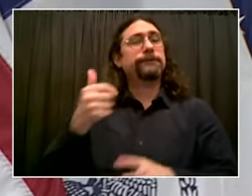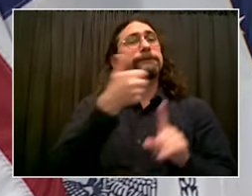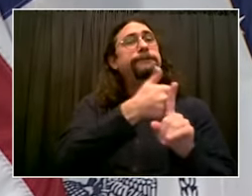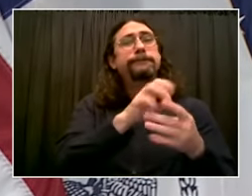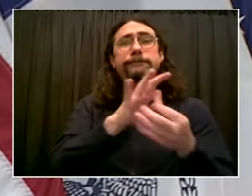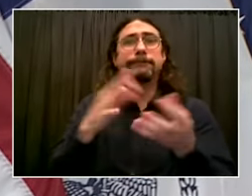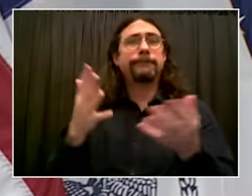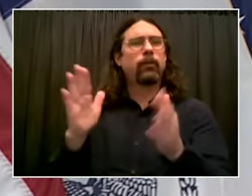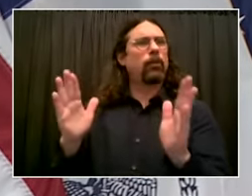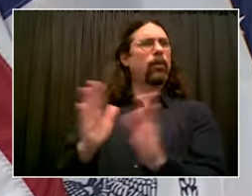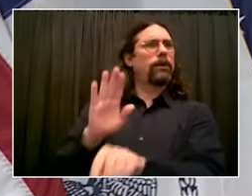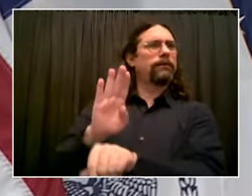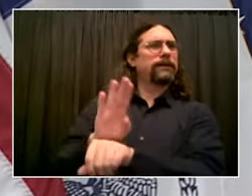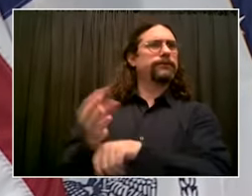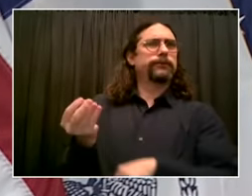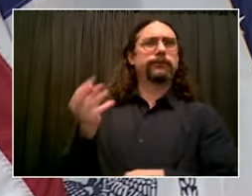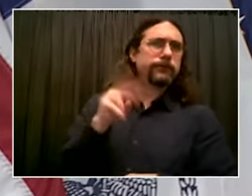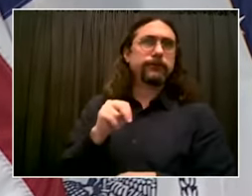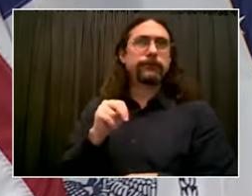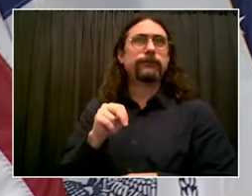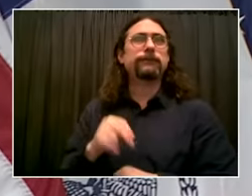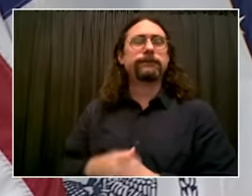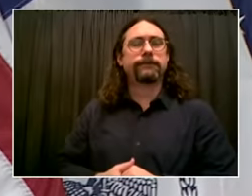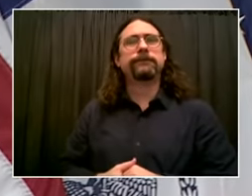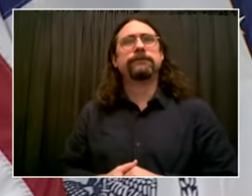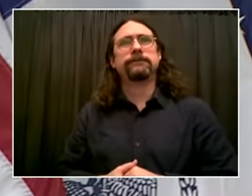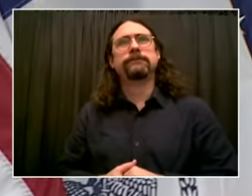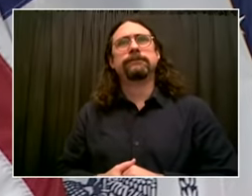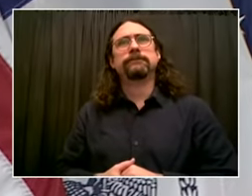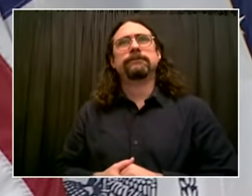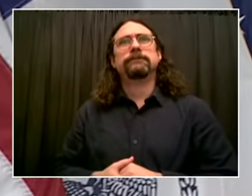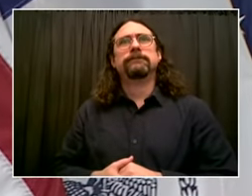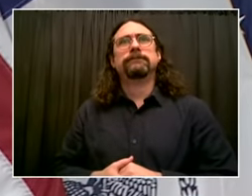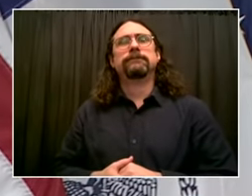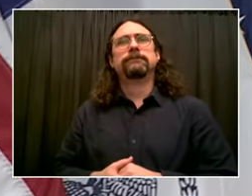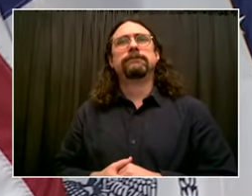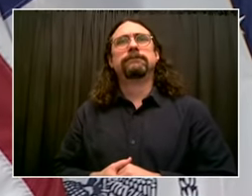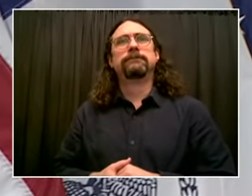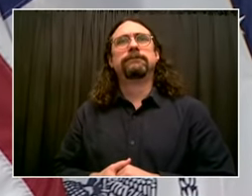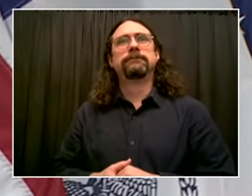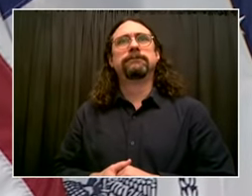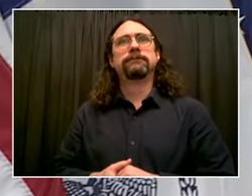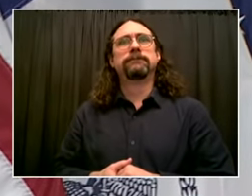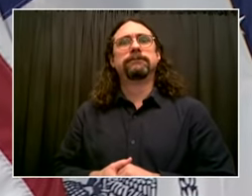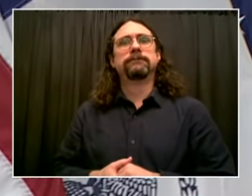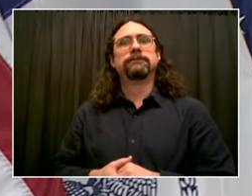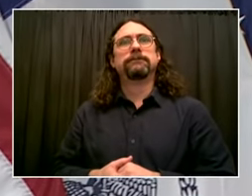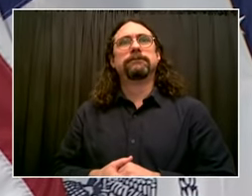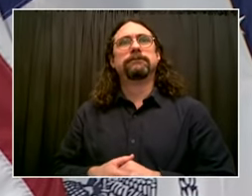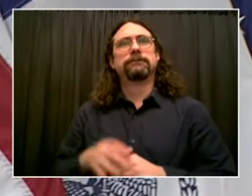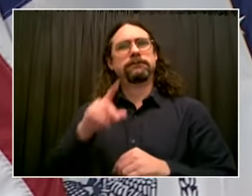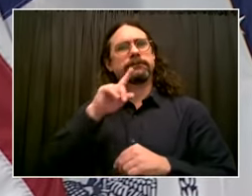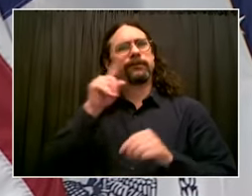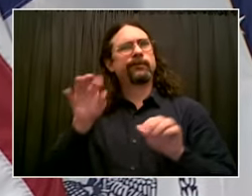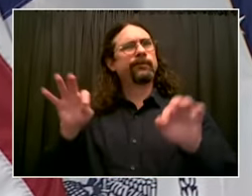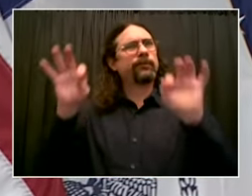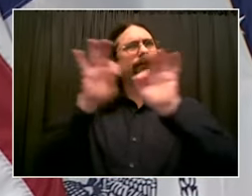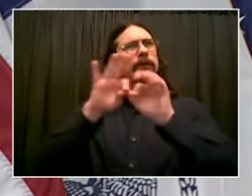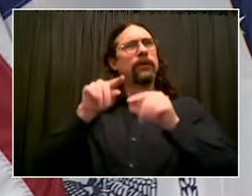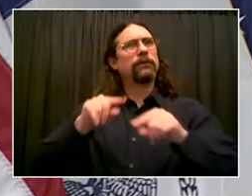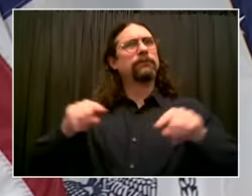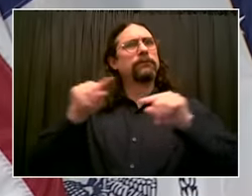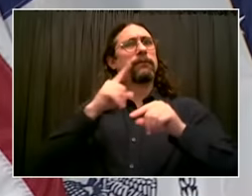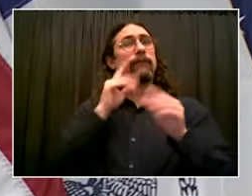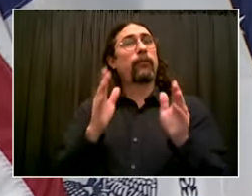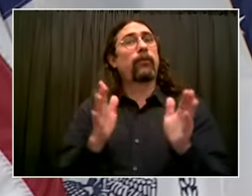A huge difference for small businesses if they have the best access to the internet versus if they